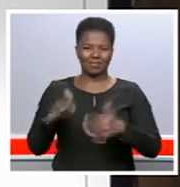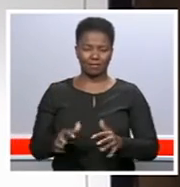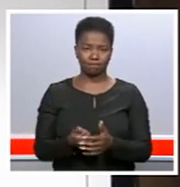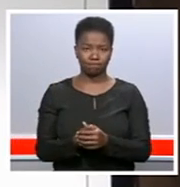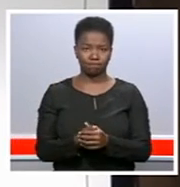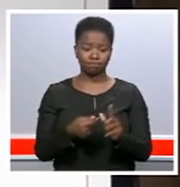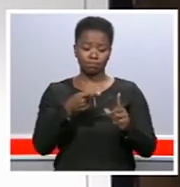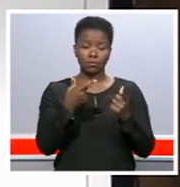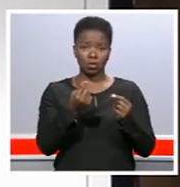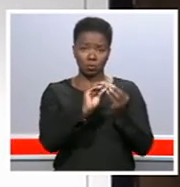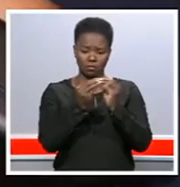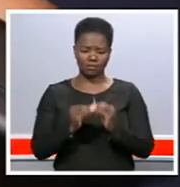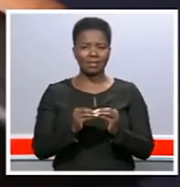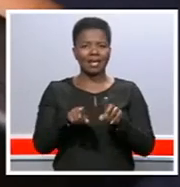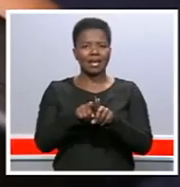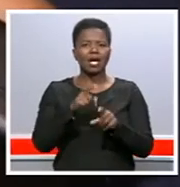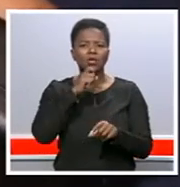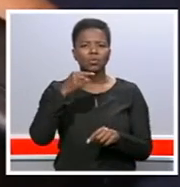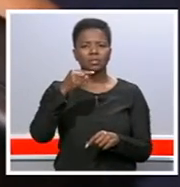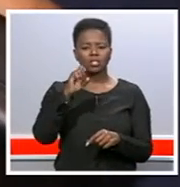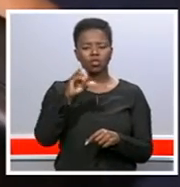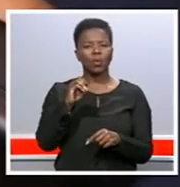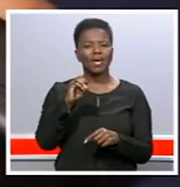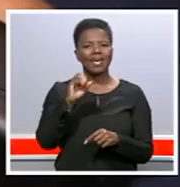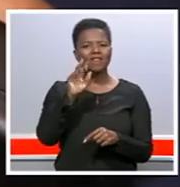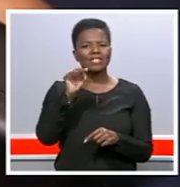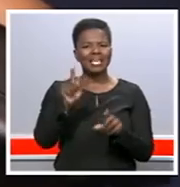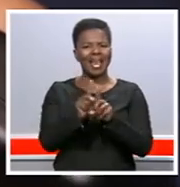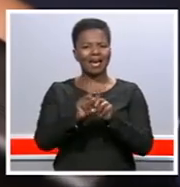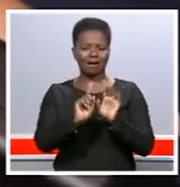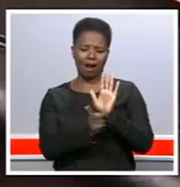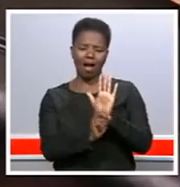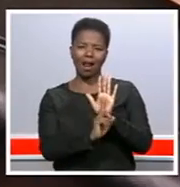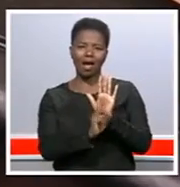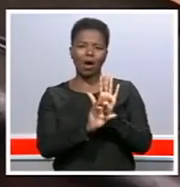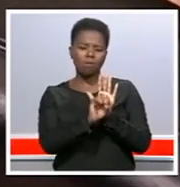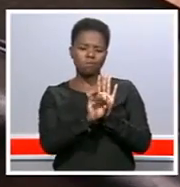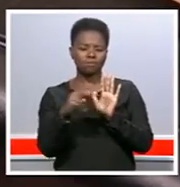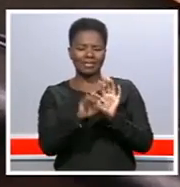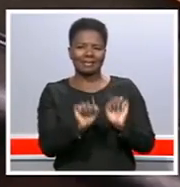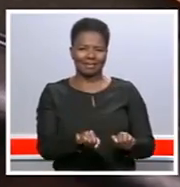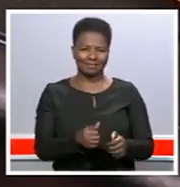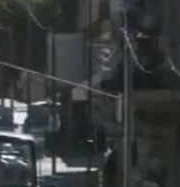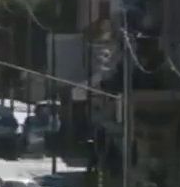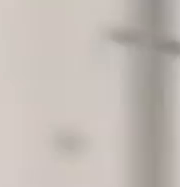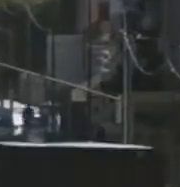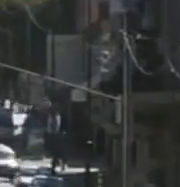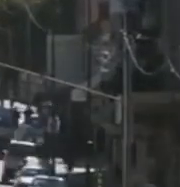looking at including geofencing, an alarm, and LED lights. What I'm holding has changed What to with the device. employee